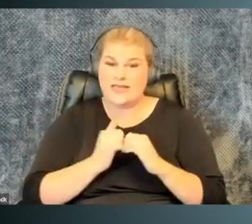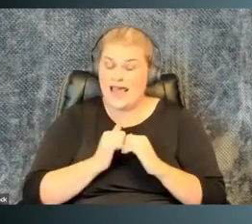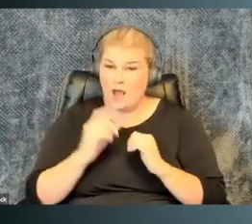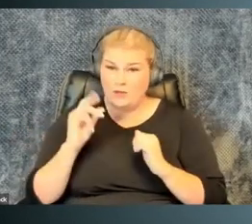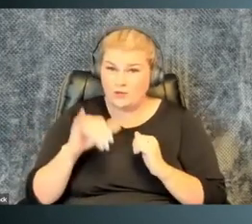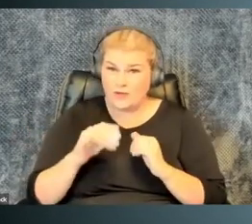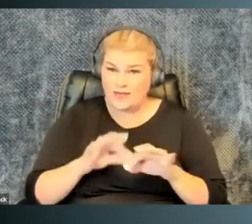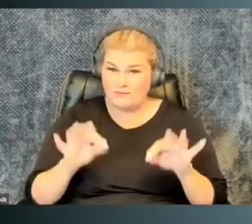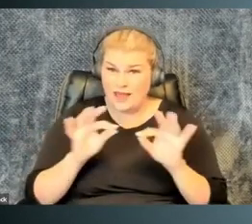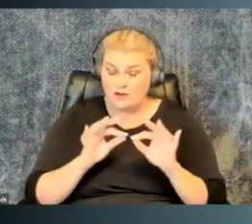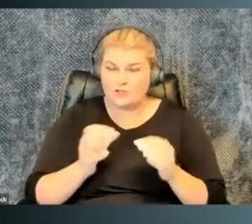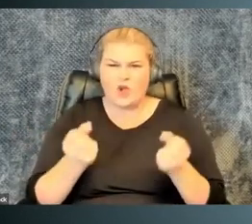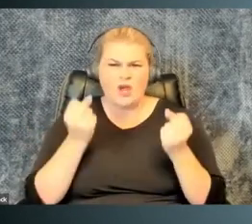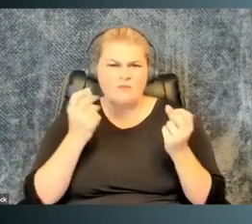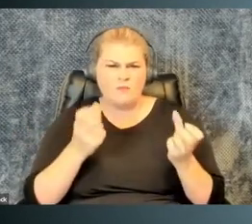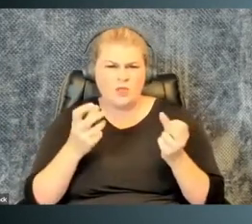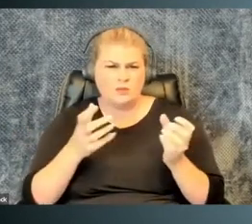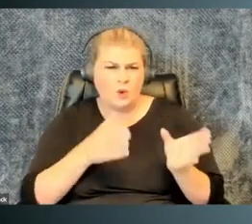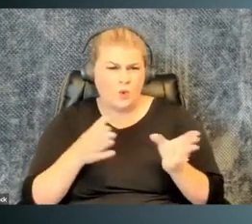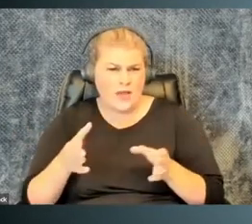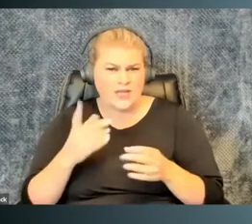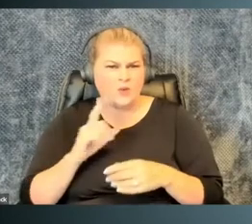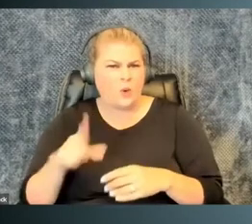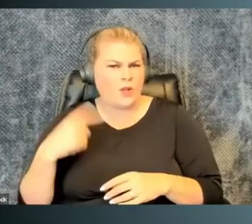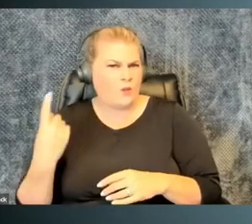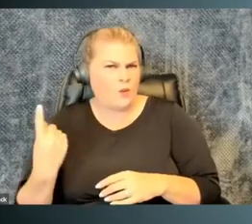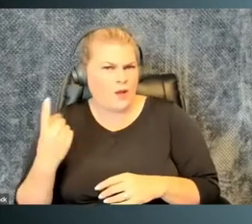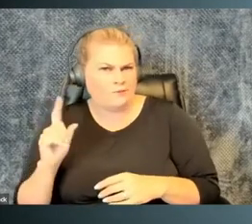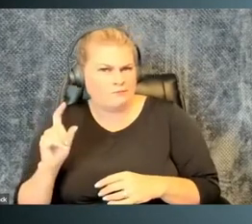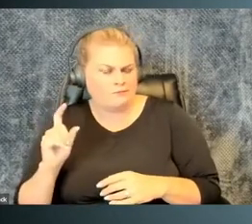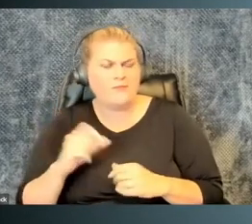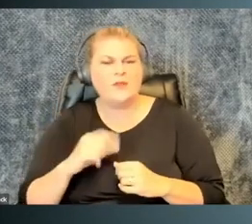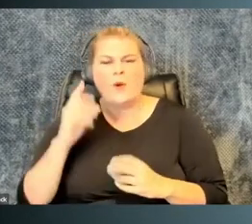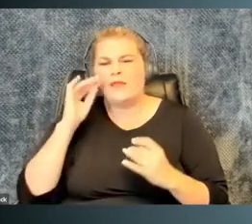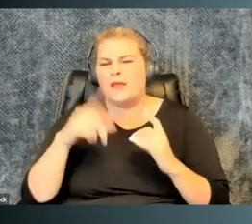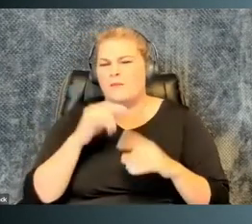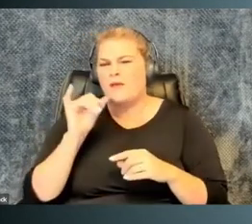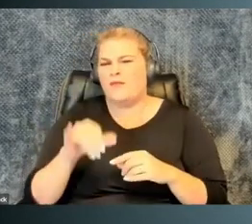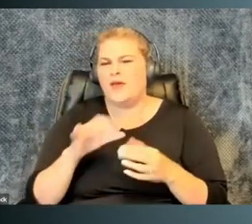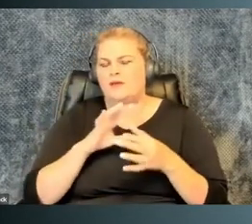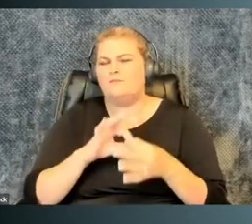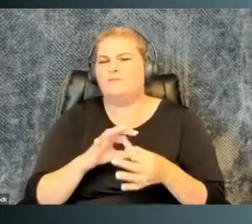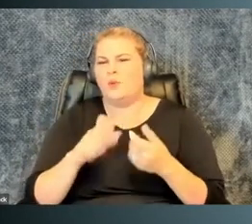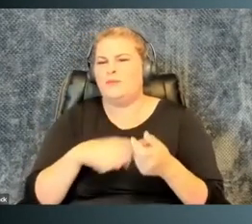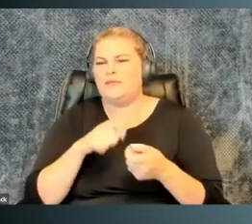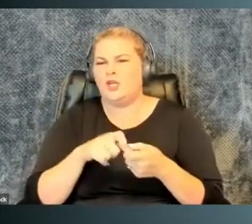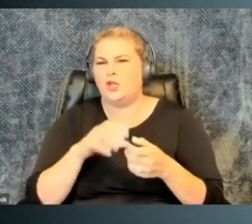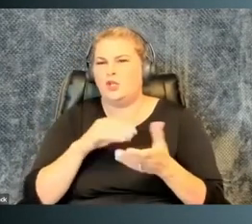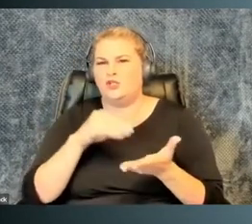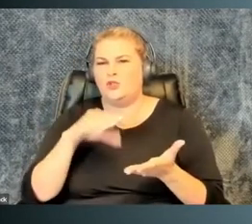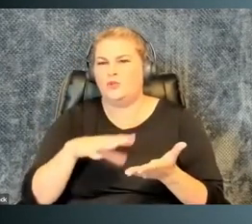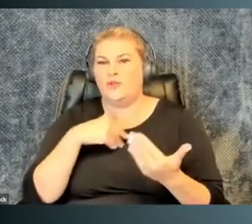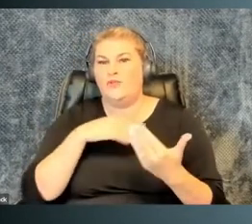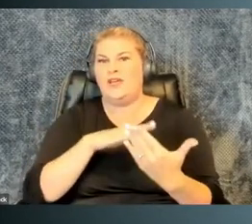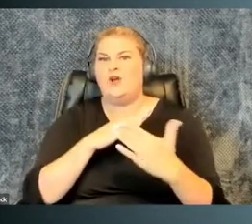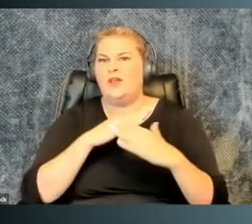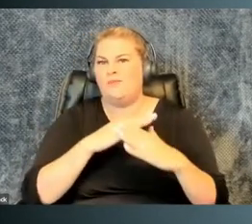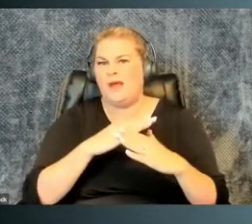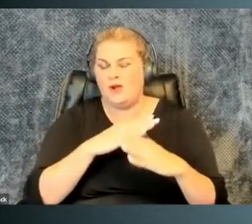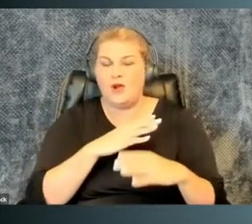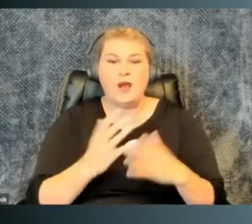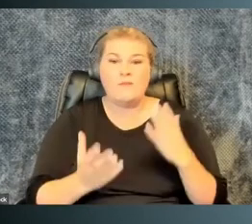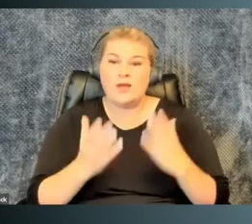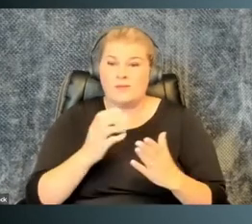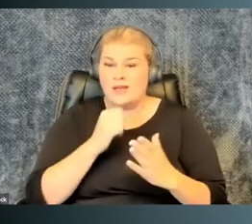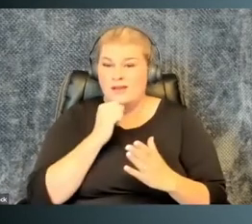advanced degrees. How we do this matters. Are there multiple ways to do it or only one route? So I think about this with particular